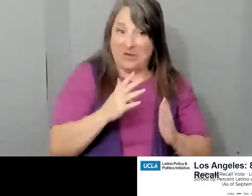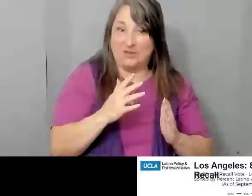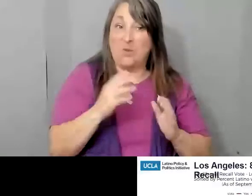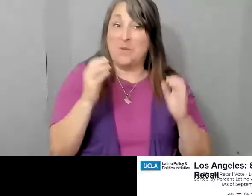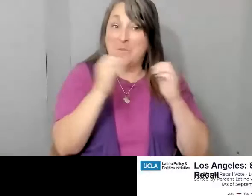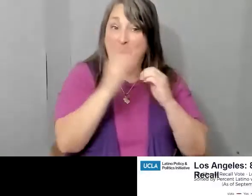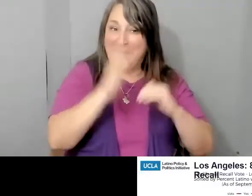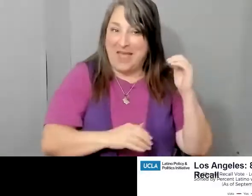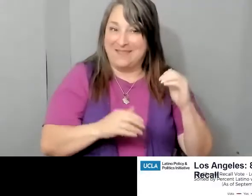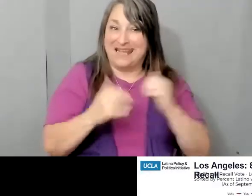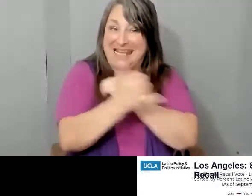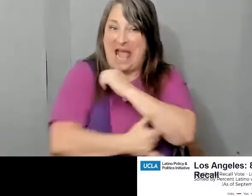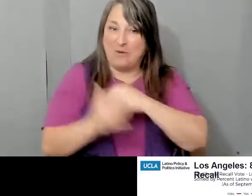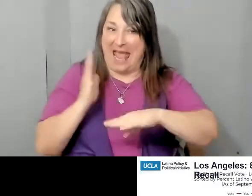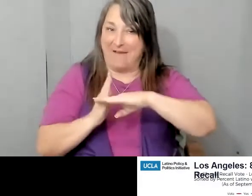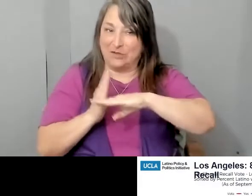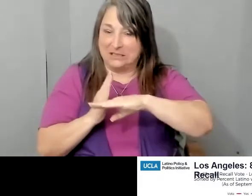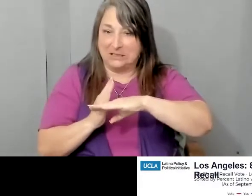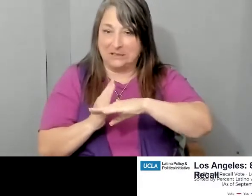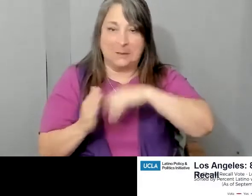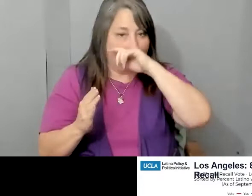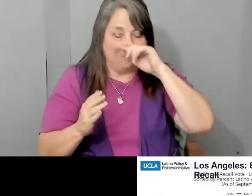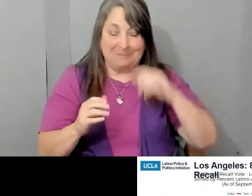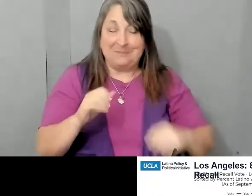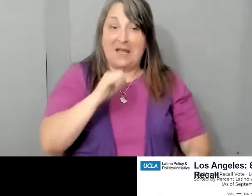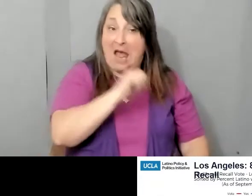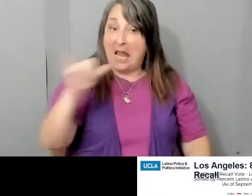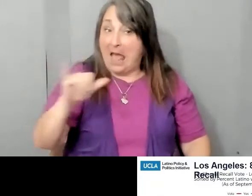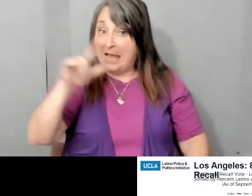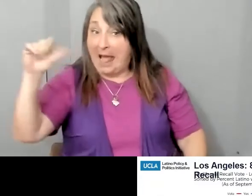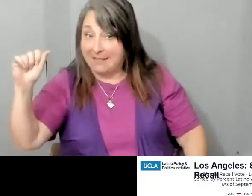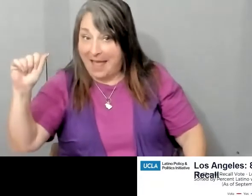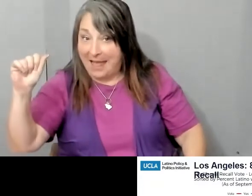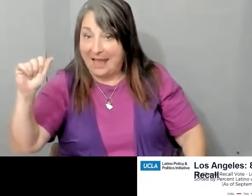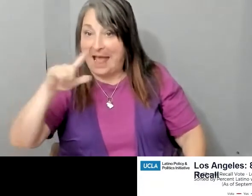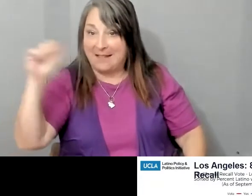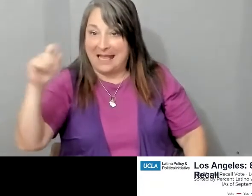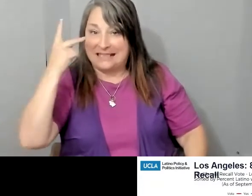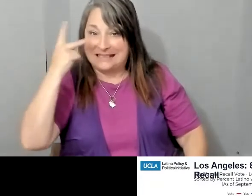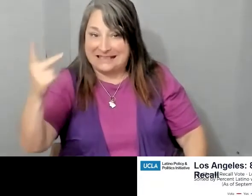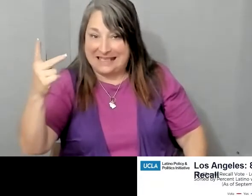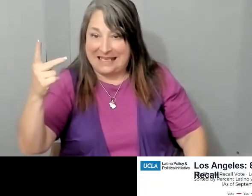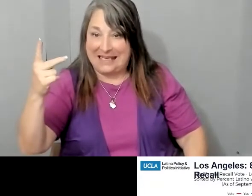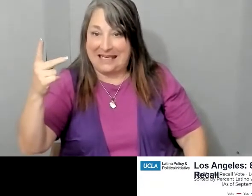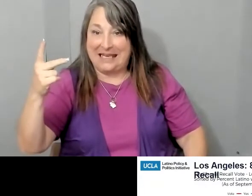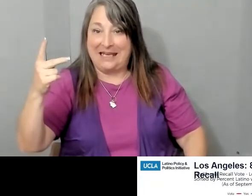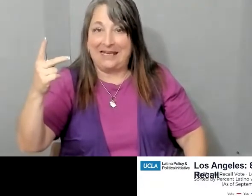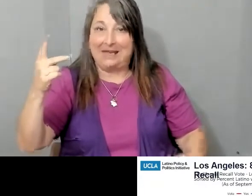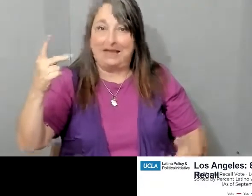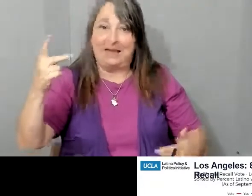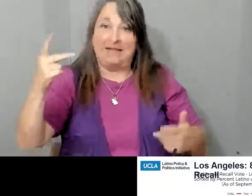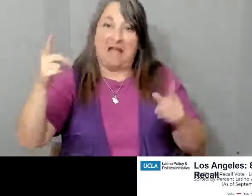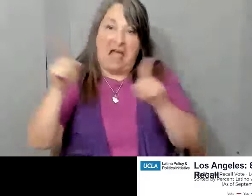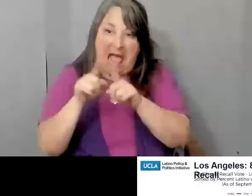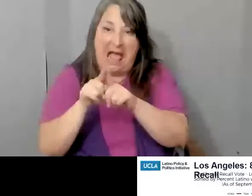Orange County. This is important because unlike L.A. County, what you're seeing is literally an X. As the precincts, as the precincts get